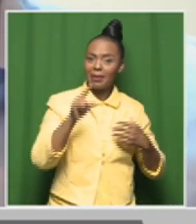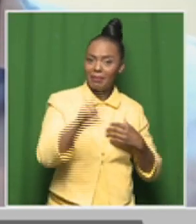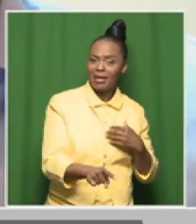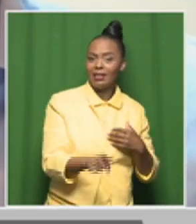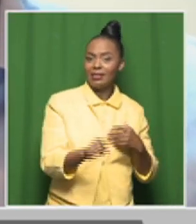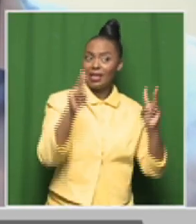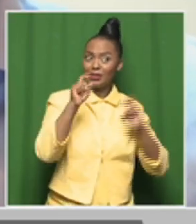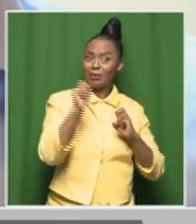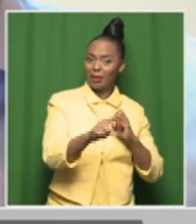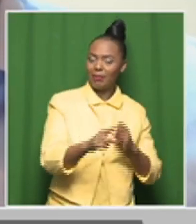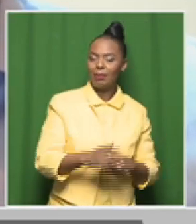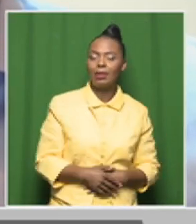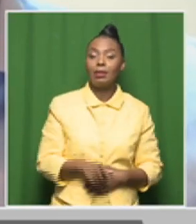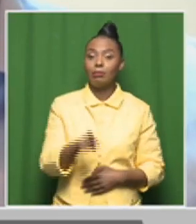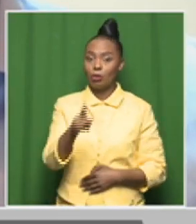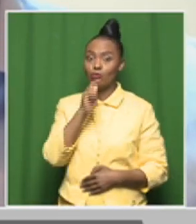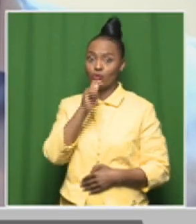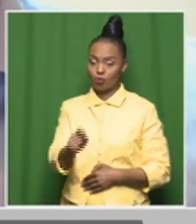Teachers are critical.